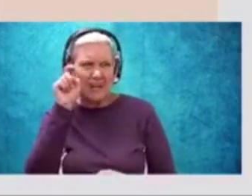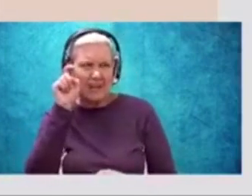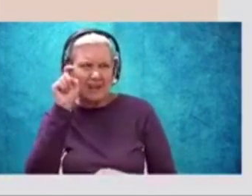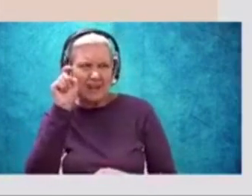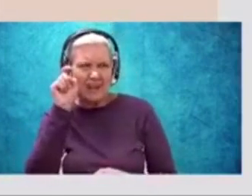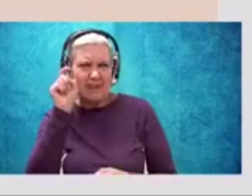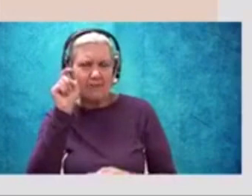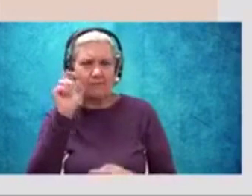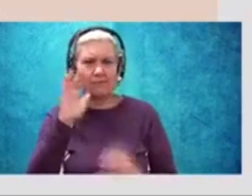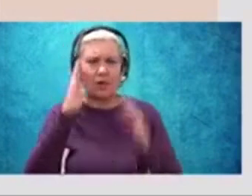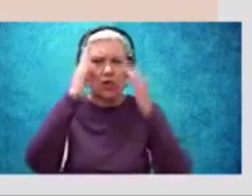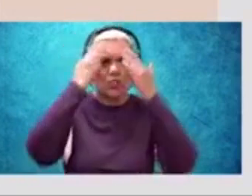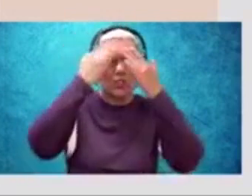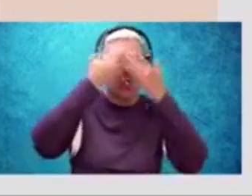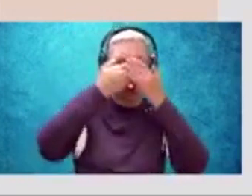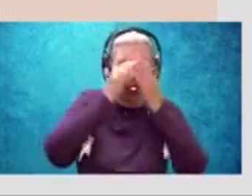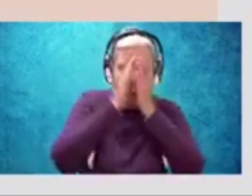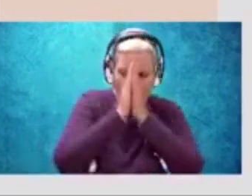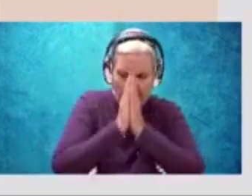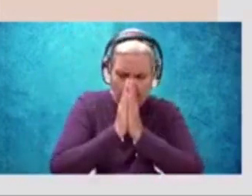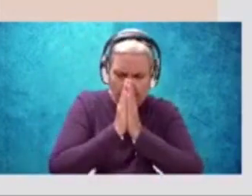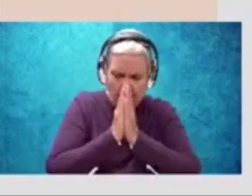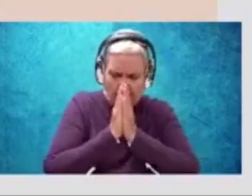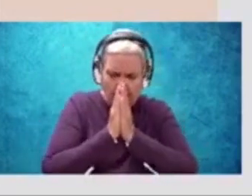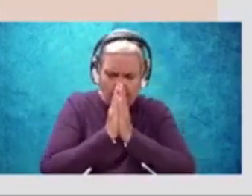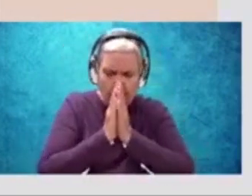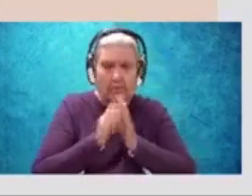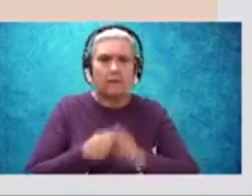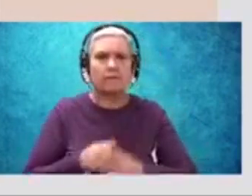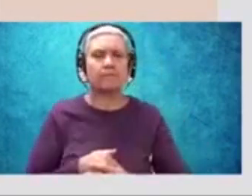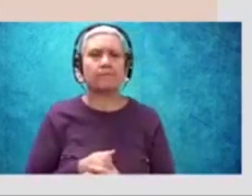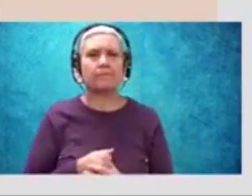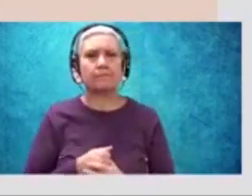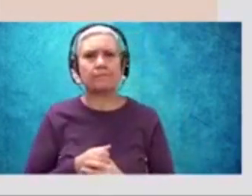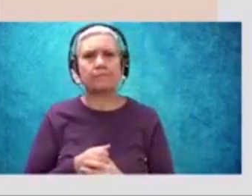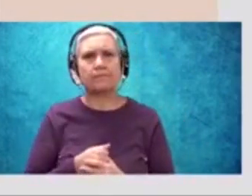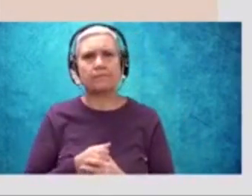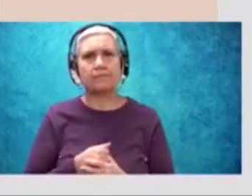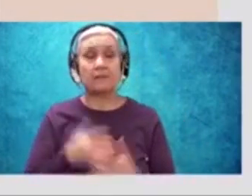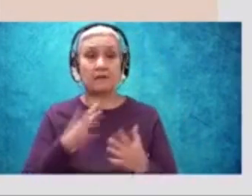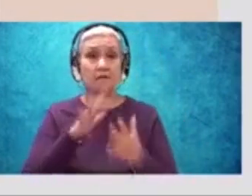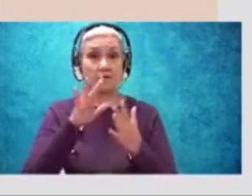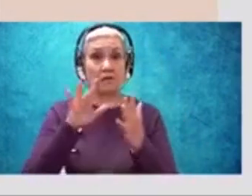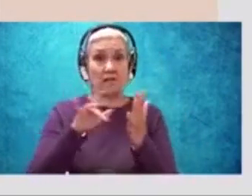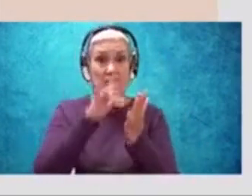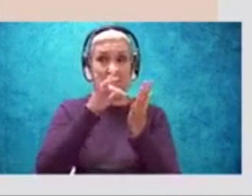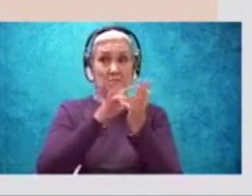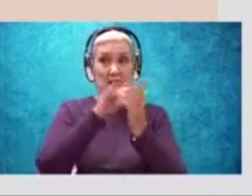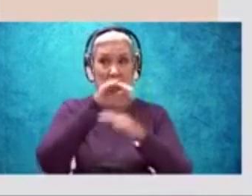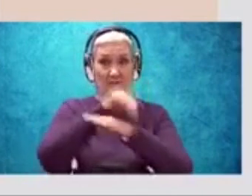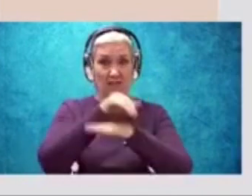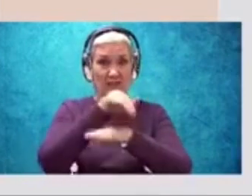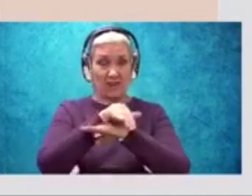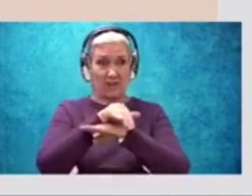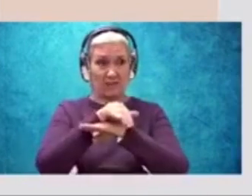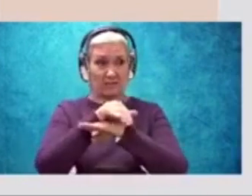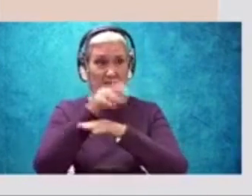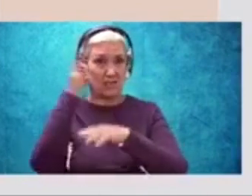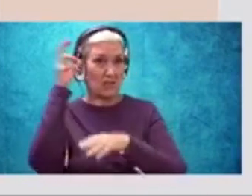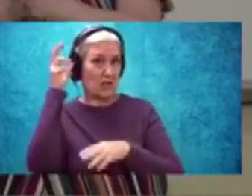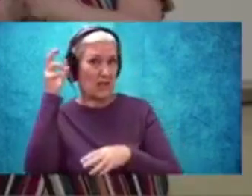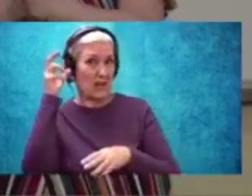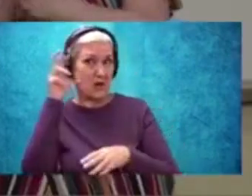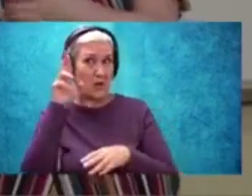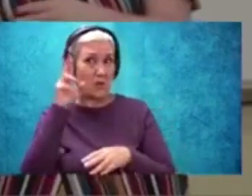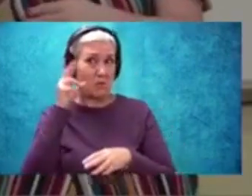Dark and prayerful. You know, I don't know about you guys, but if you are, if it's the middle of the night and you hear a roach, it sounds like a tank coming through